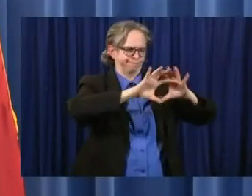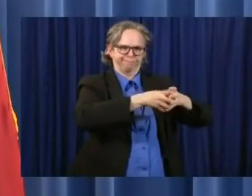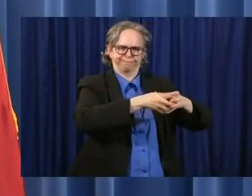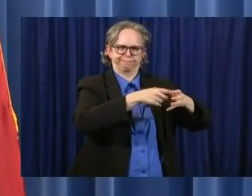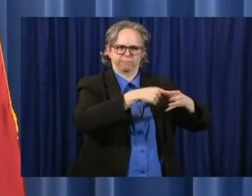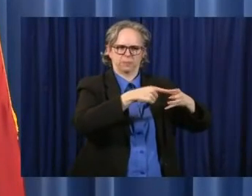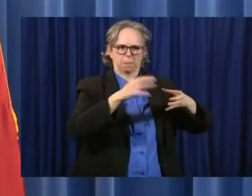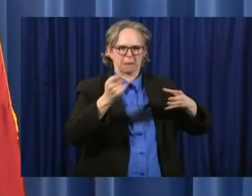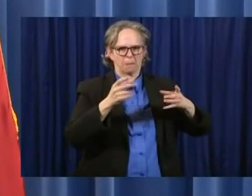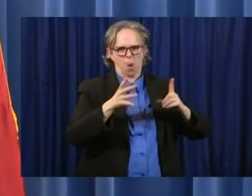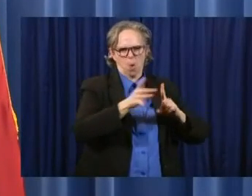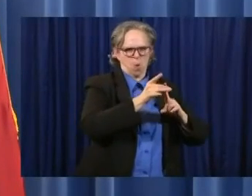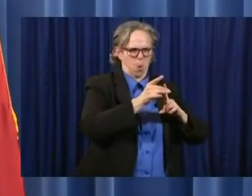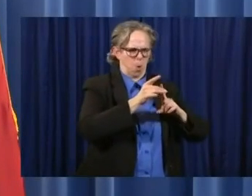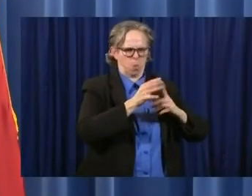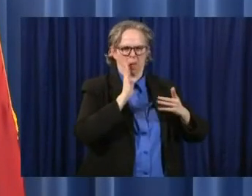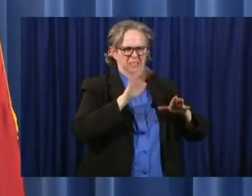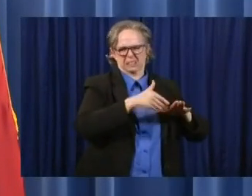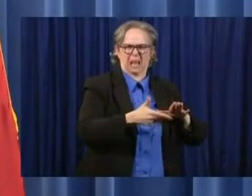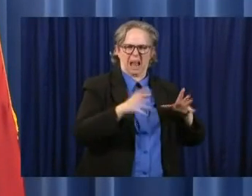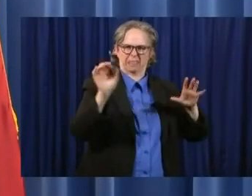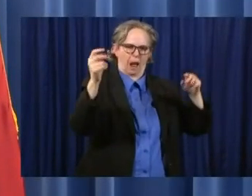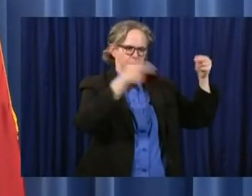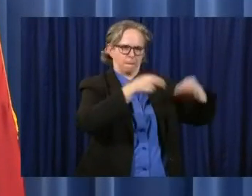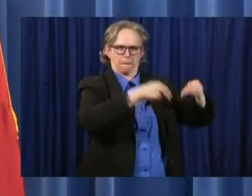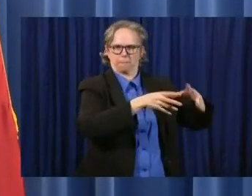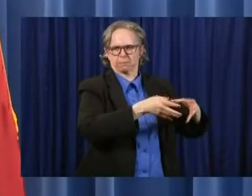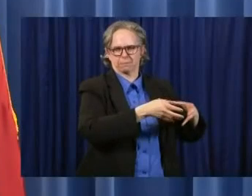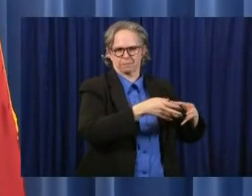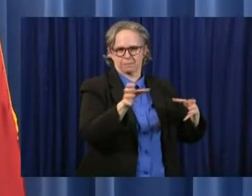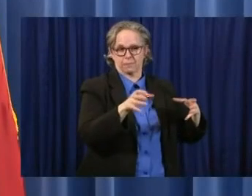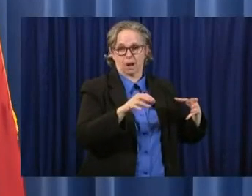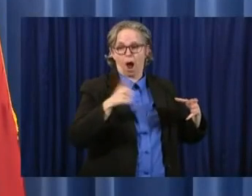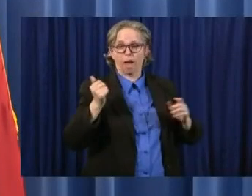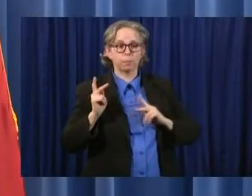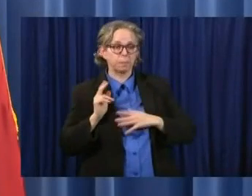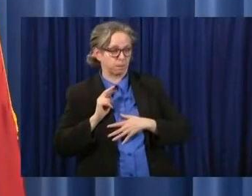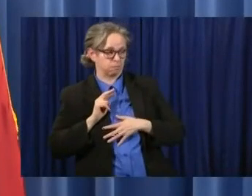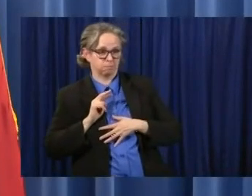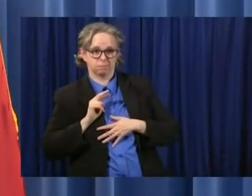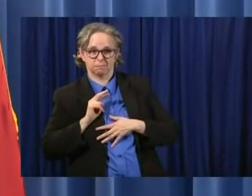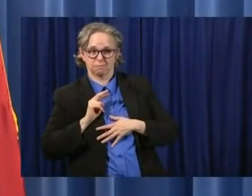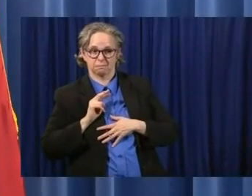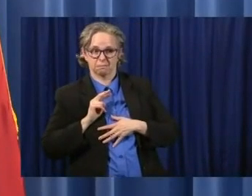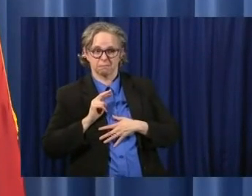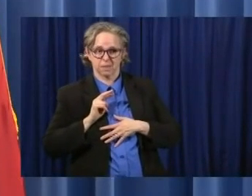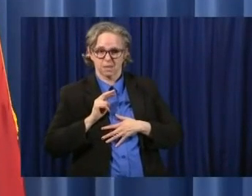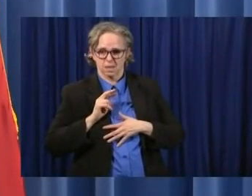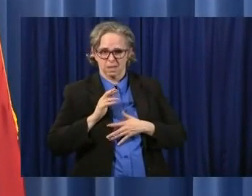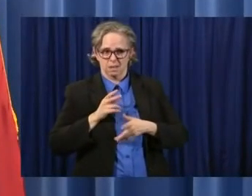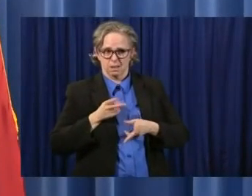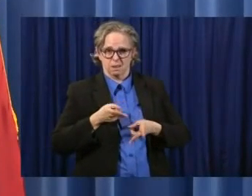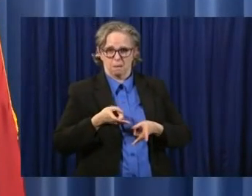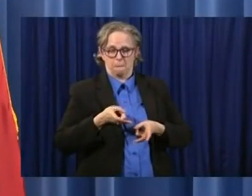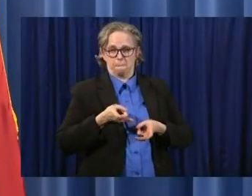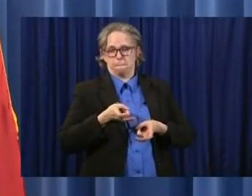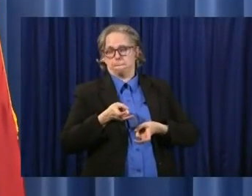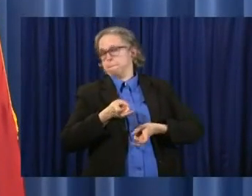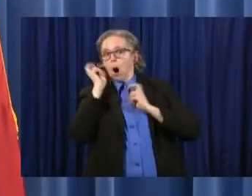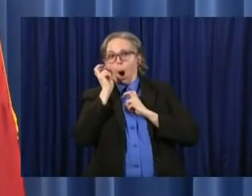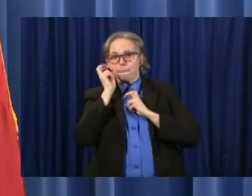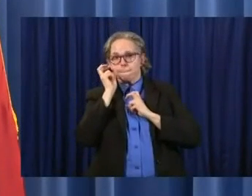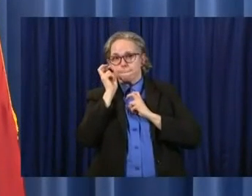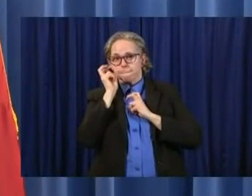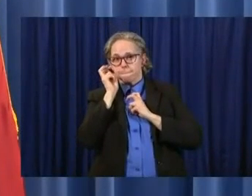between. And, you know, what we've seen is that people can get very, very, very sick. I've seen it.